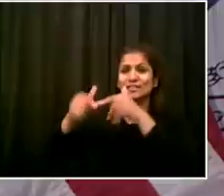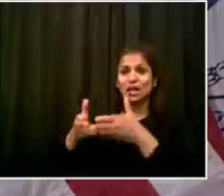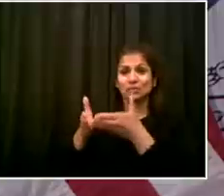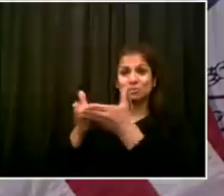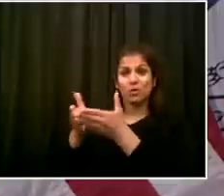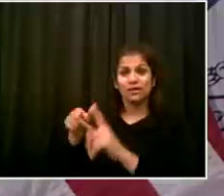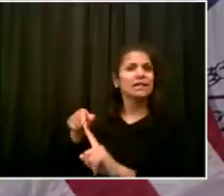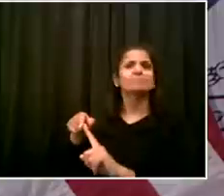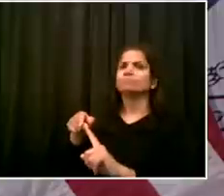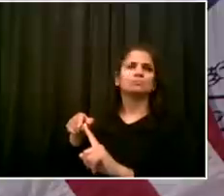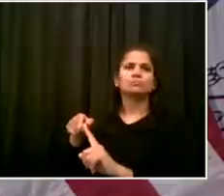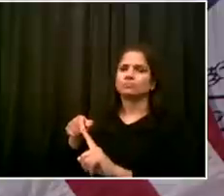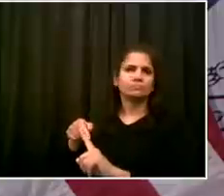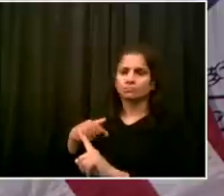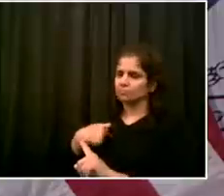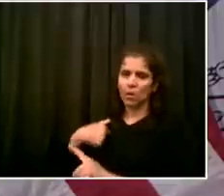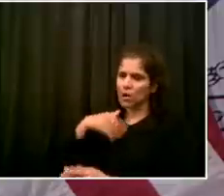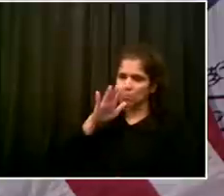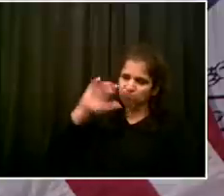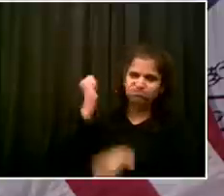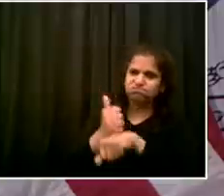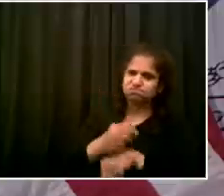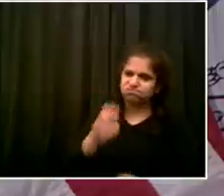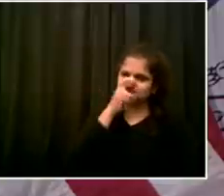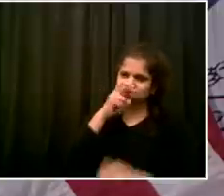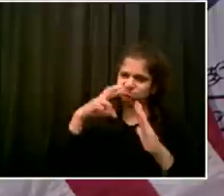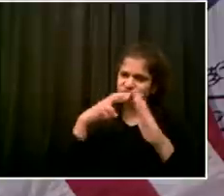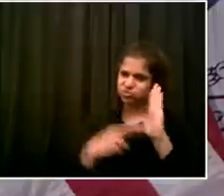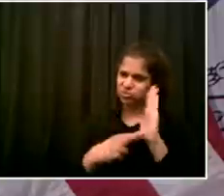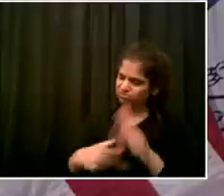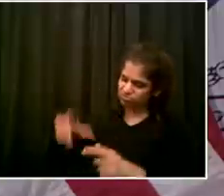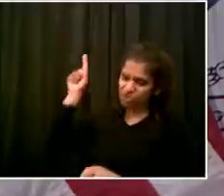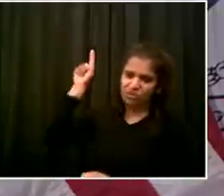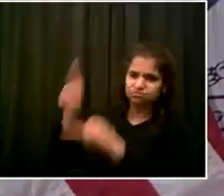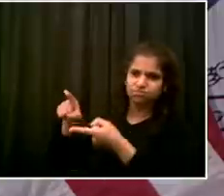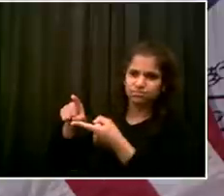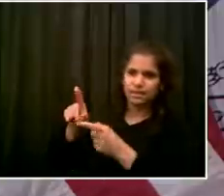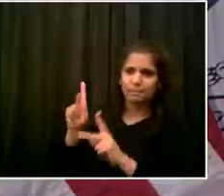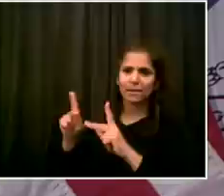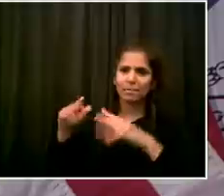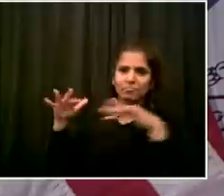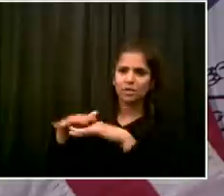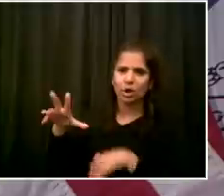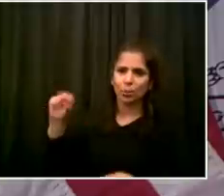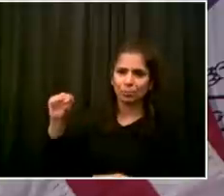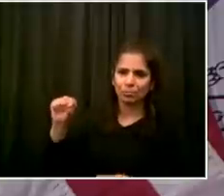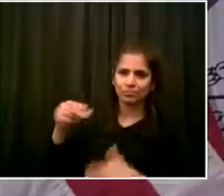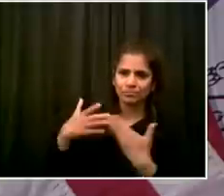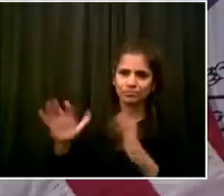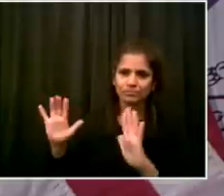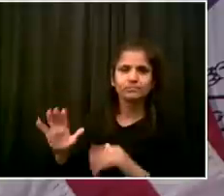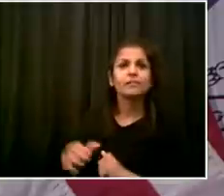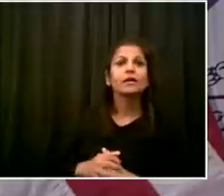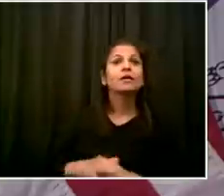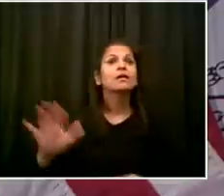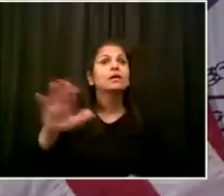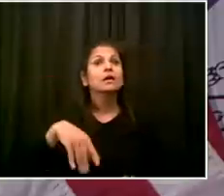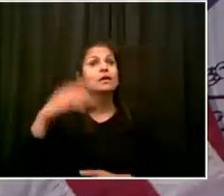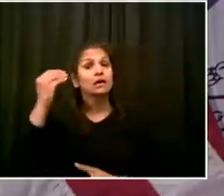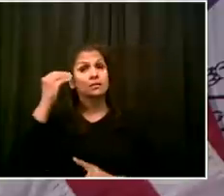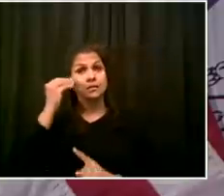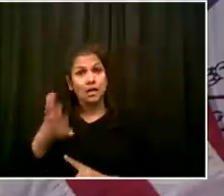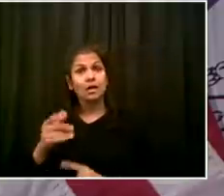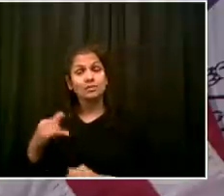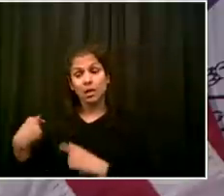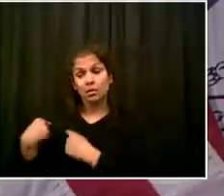% drop in ridership on the Staten Island Ferry. So it was down to 400 to 500 passengers on a peak trip and now it's gone up to